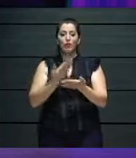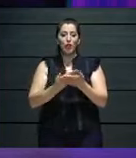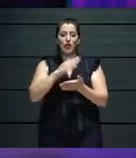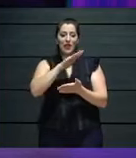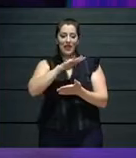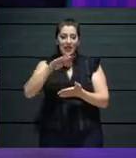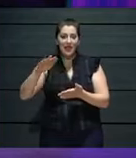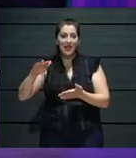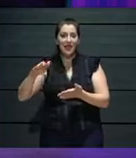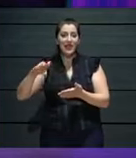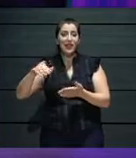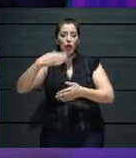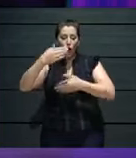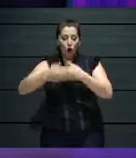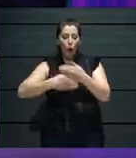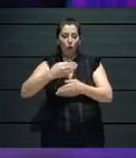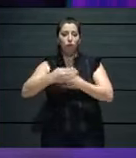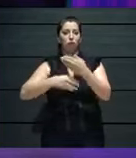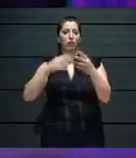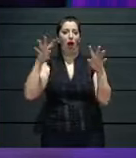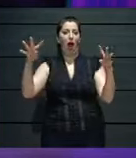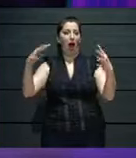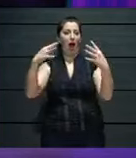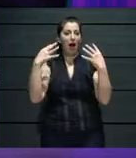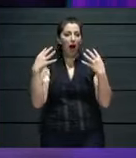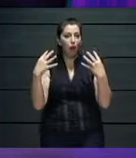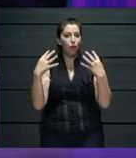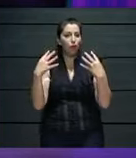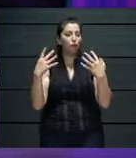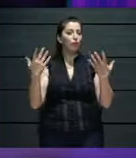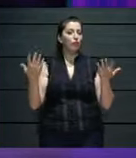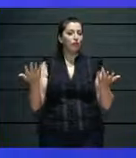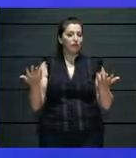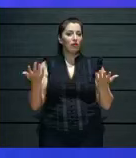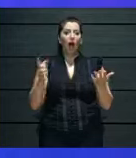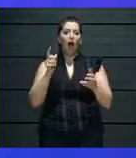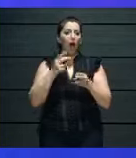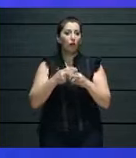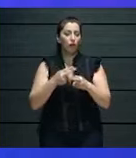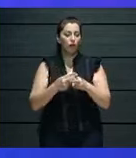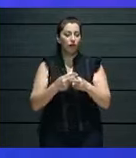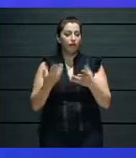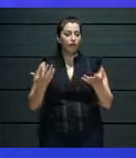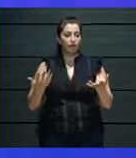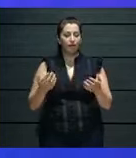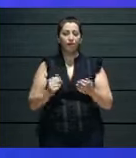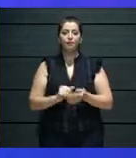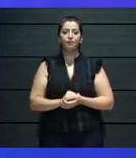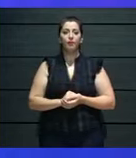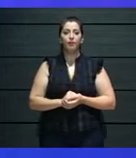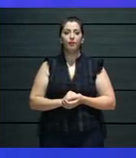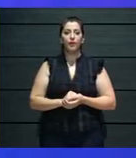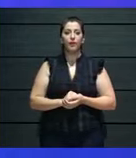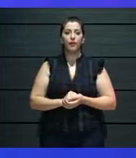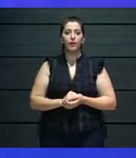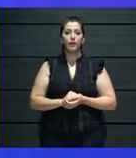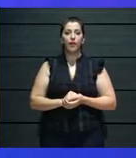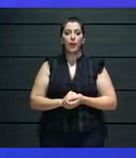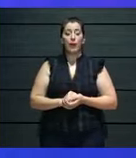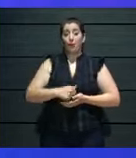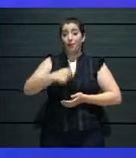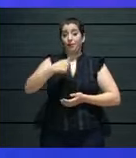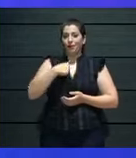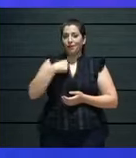Look, we, as Arts Council, mean, very modestly gave our share in the peak